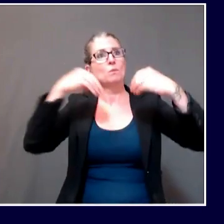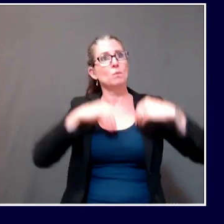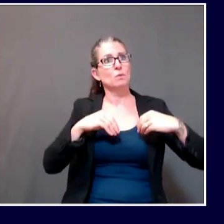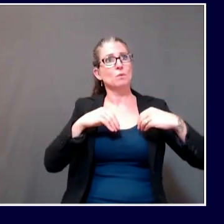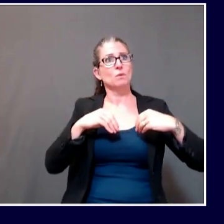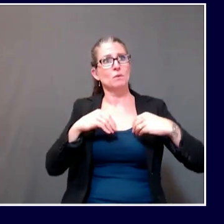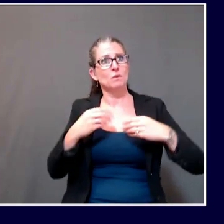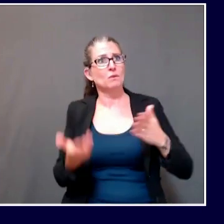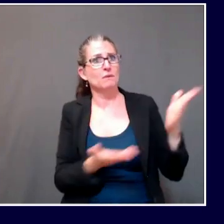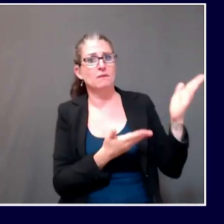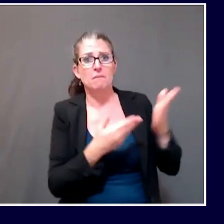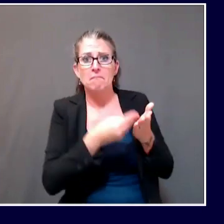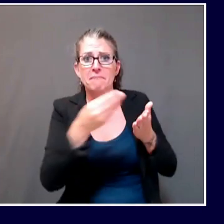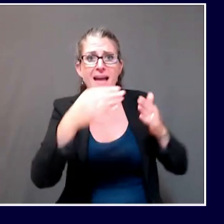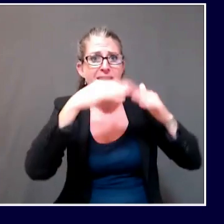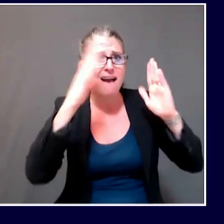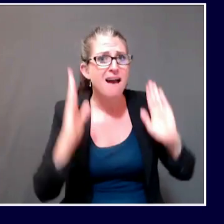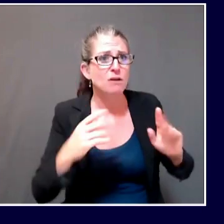in school here. We welcome them.